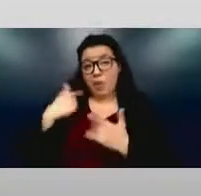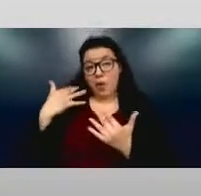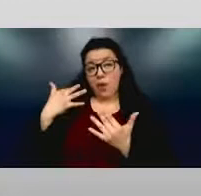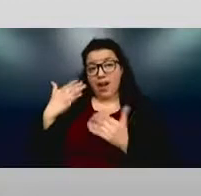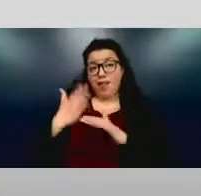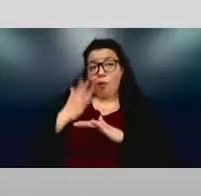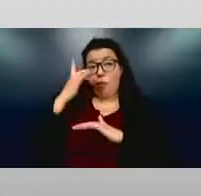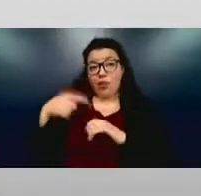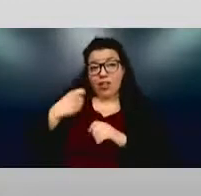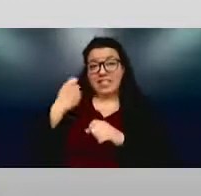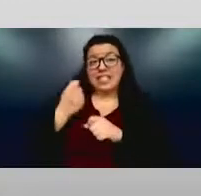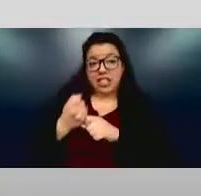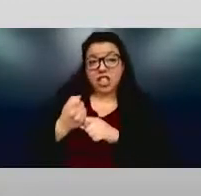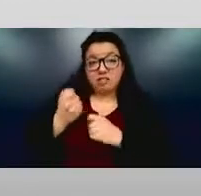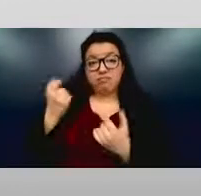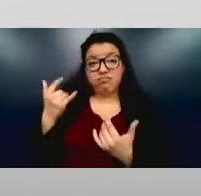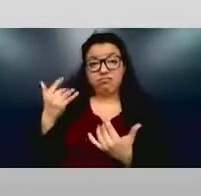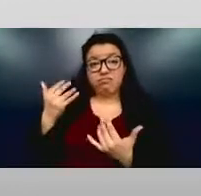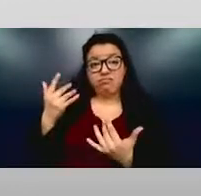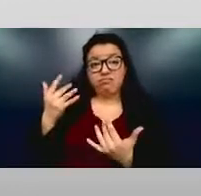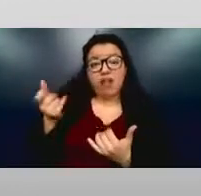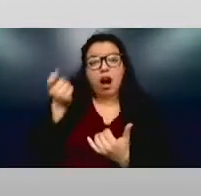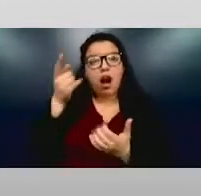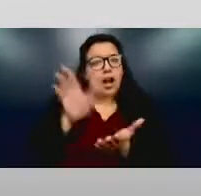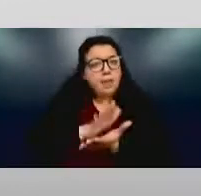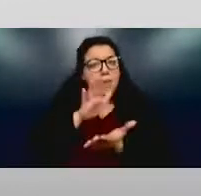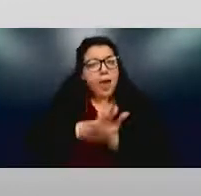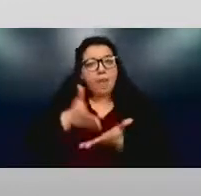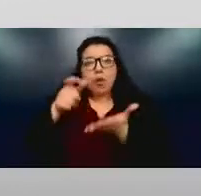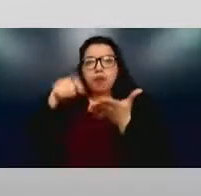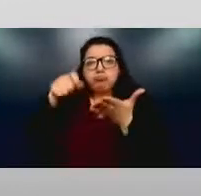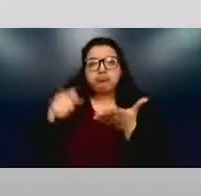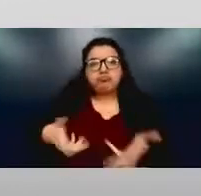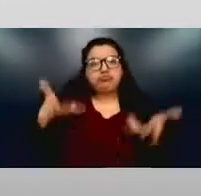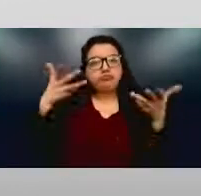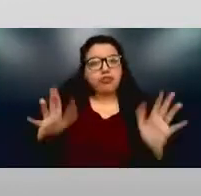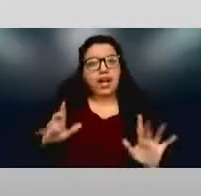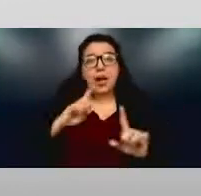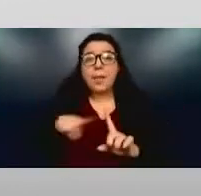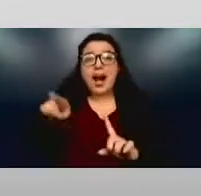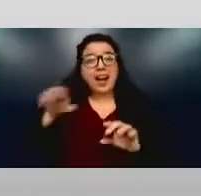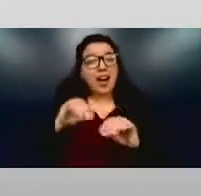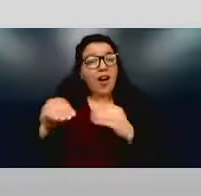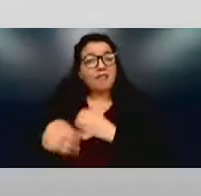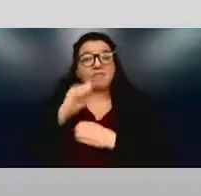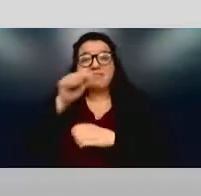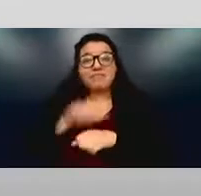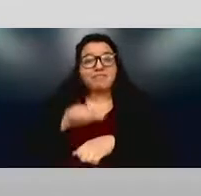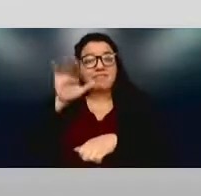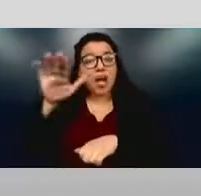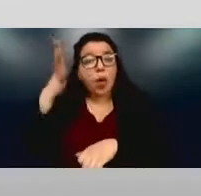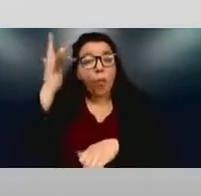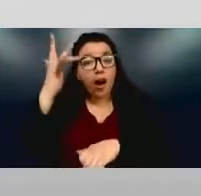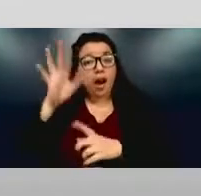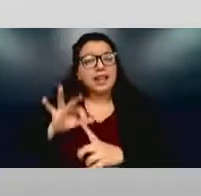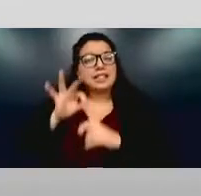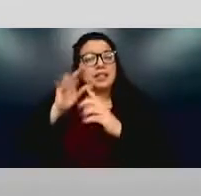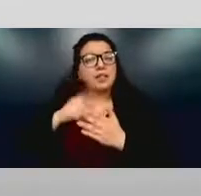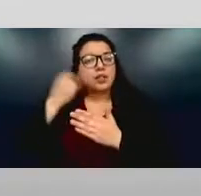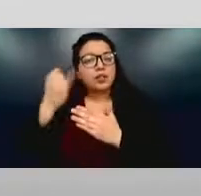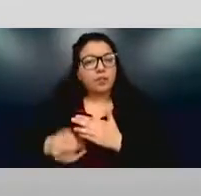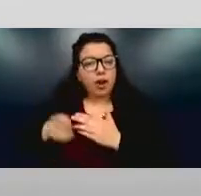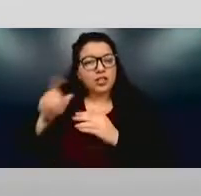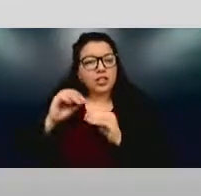to, even though the paperwork is done, it has not been submitted because our special projects office just doesn't understand